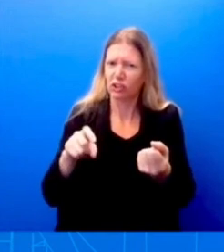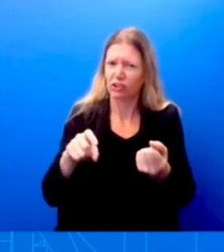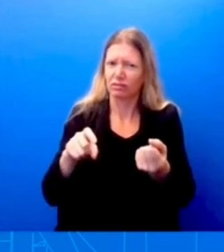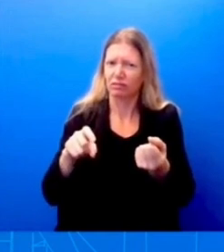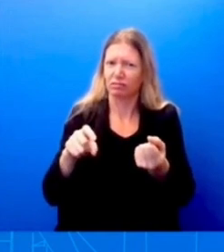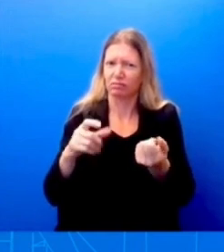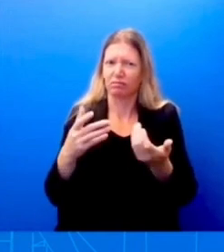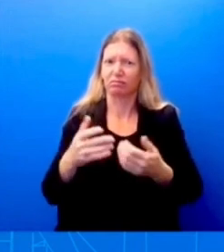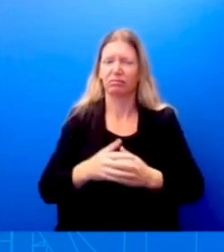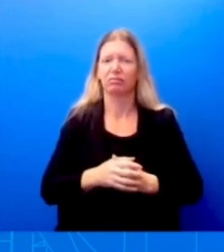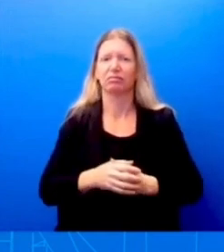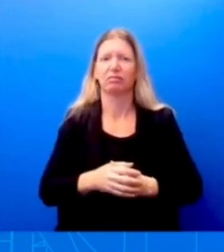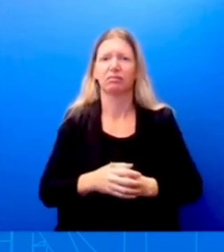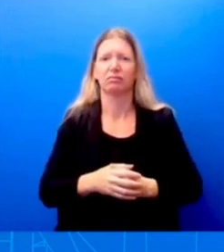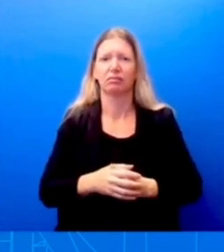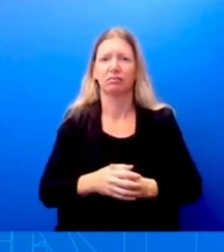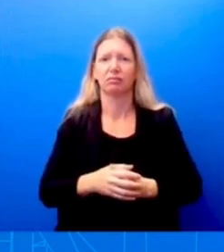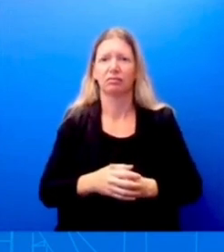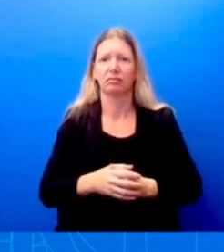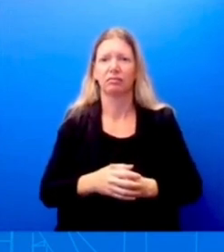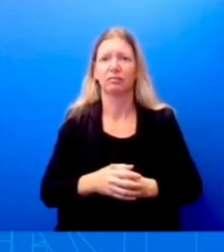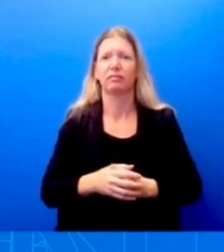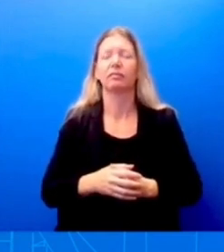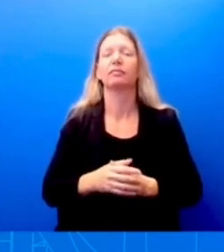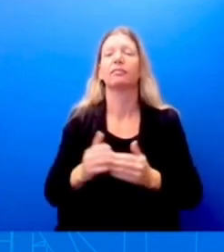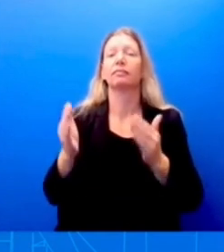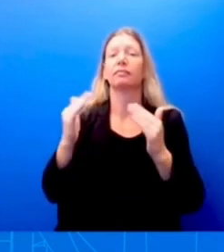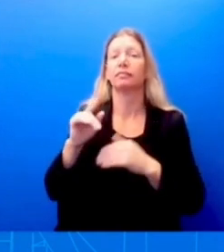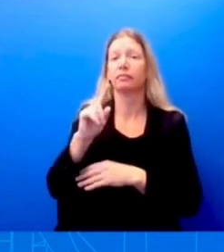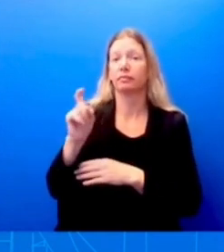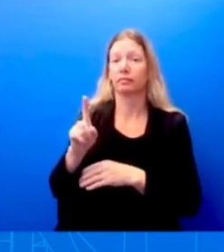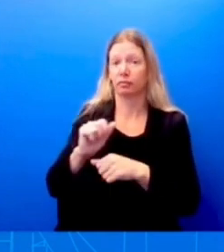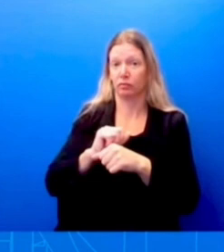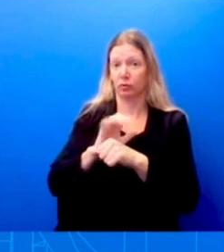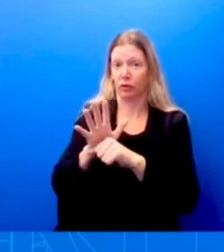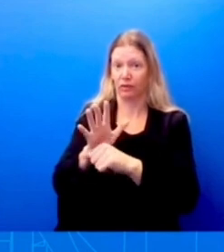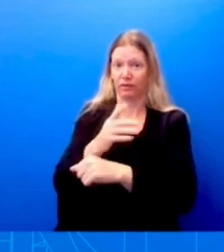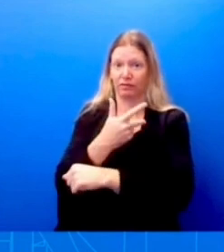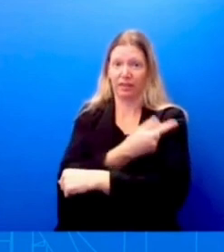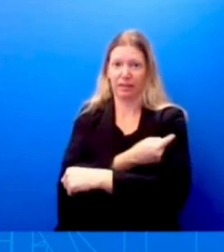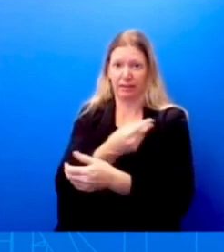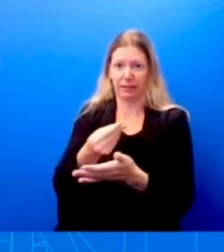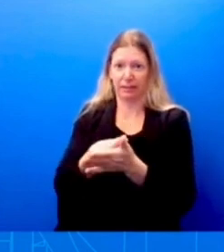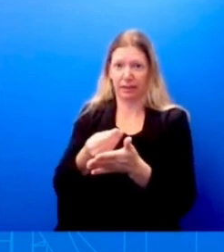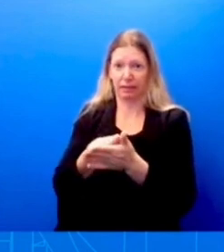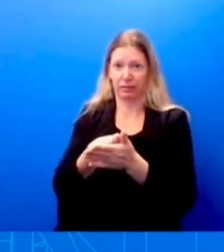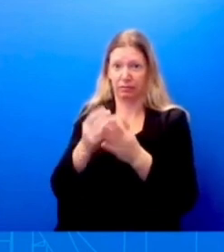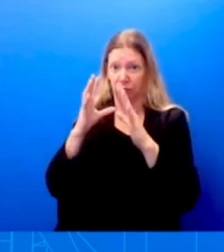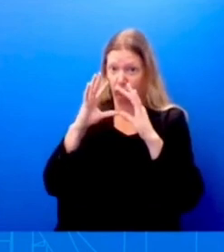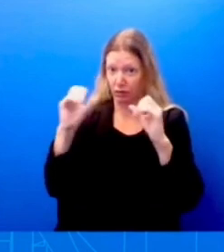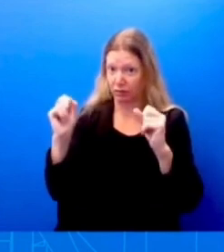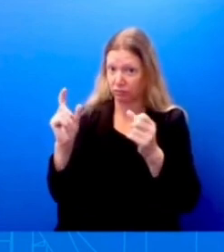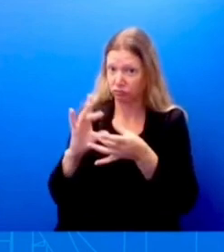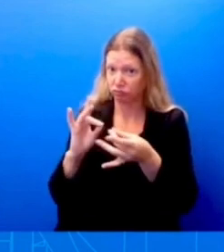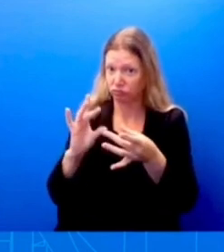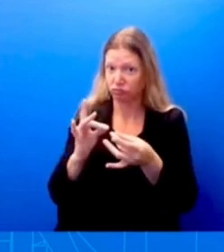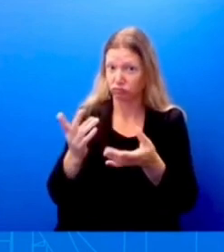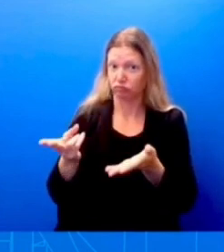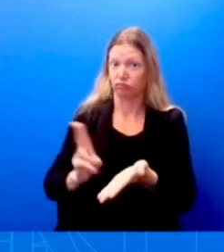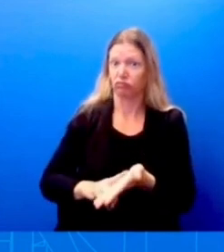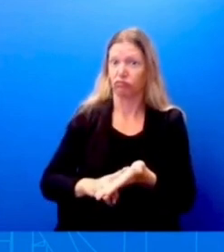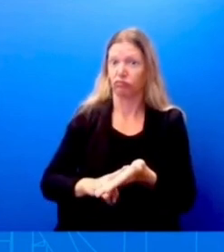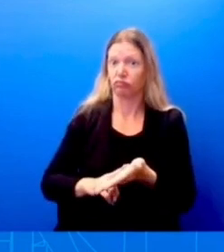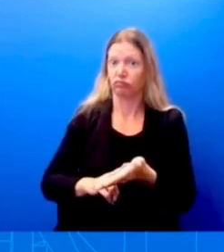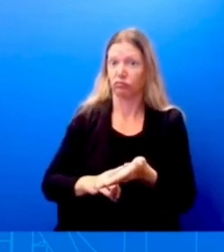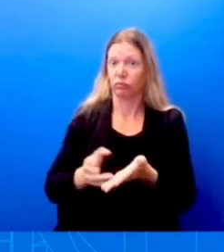COVID vaccine funding, the President said that he had signed off on a proposal internally to present Congress with a request for additional funding. Do you